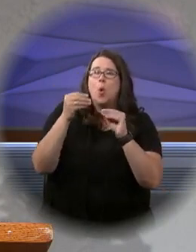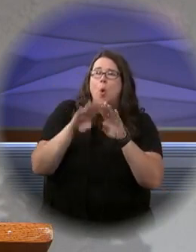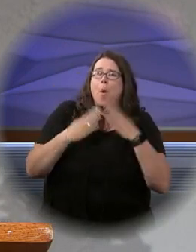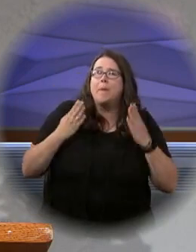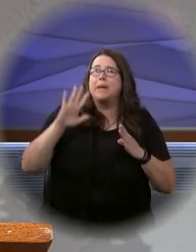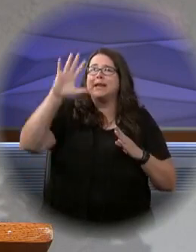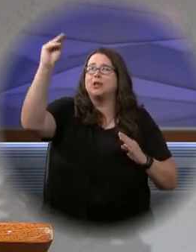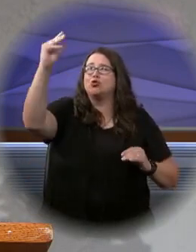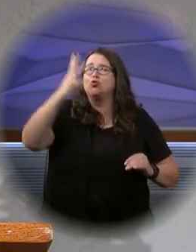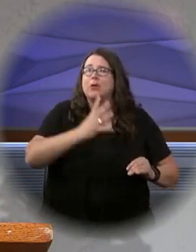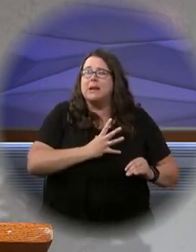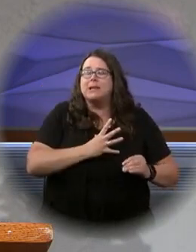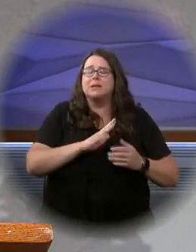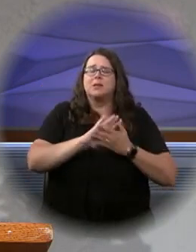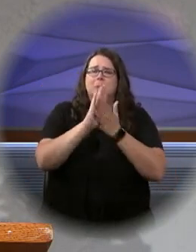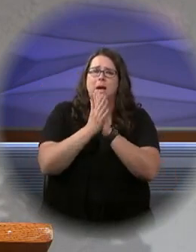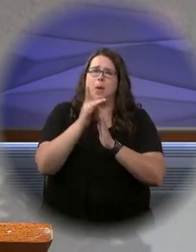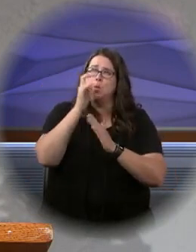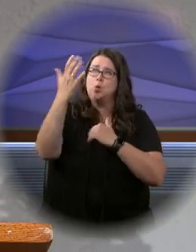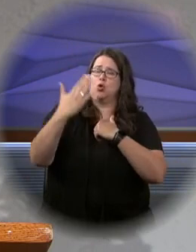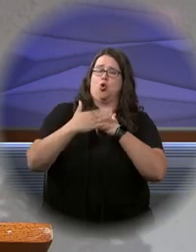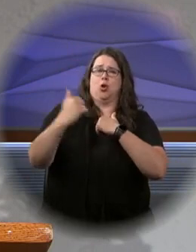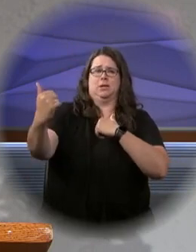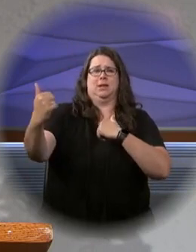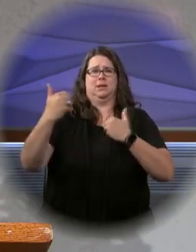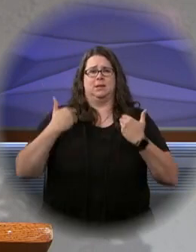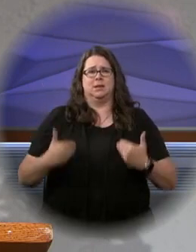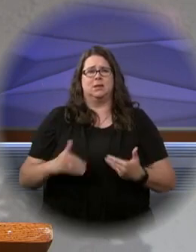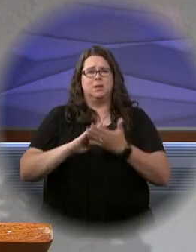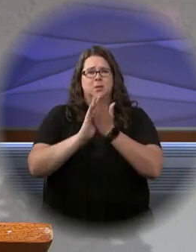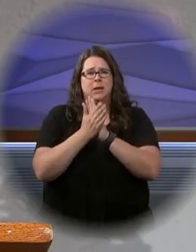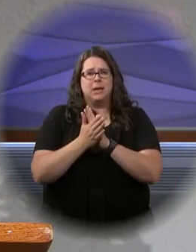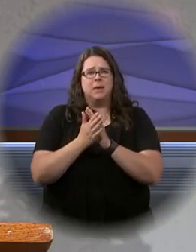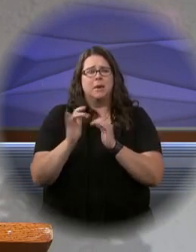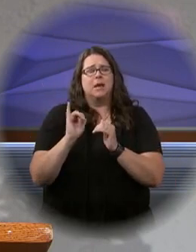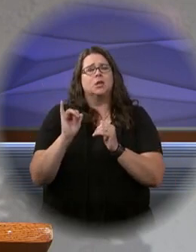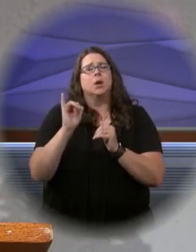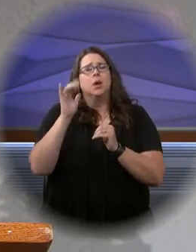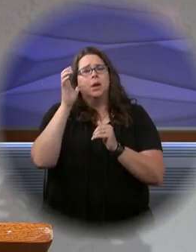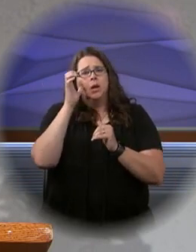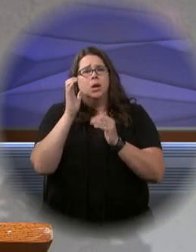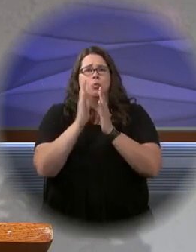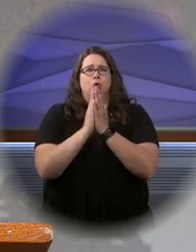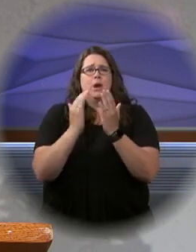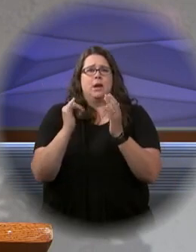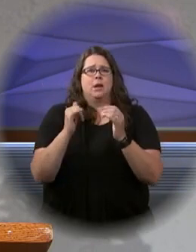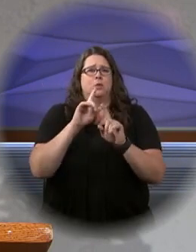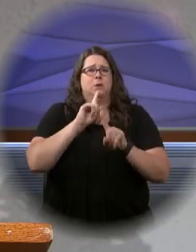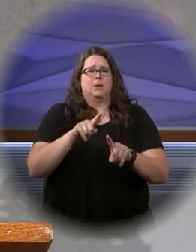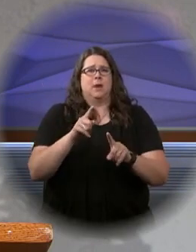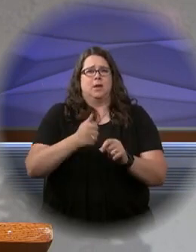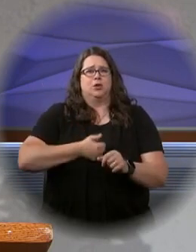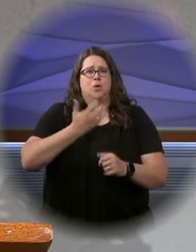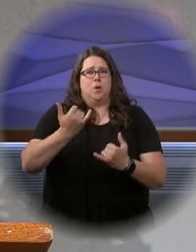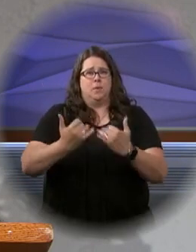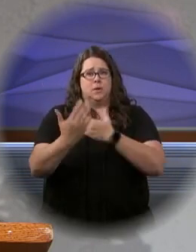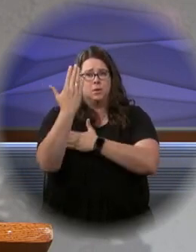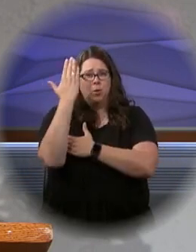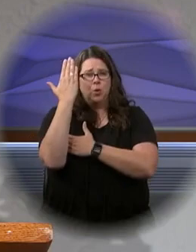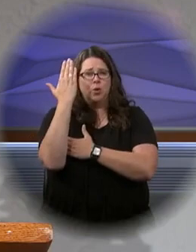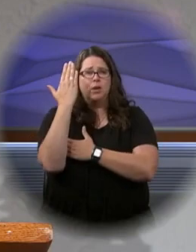to God's grace, to continue to become who he calls us to be, to be as we hear and prayed in the responsorial psalm this